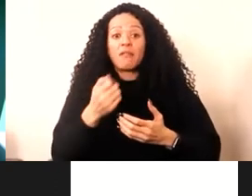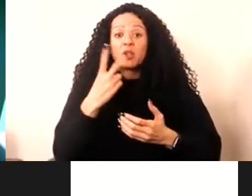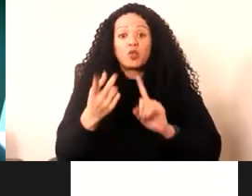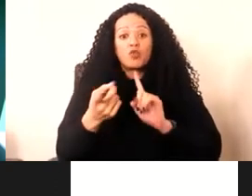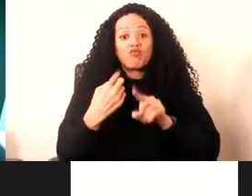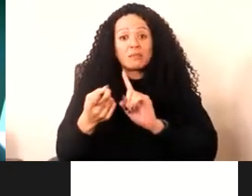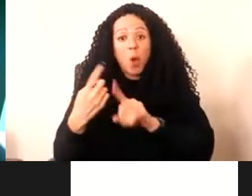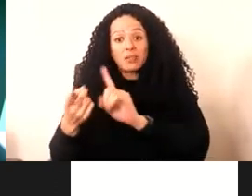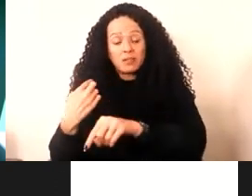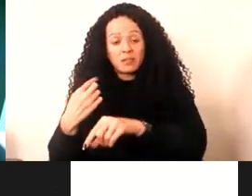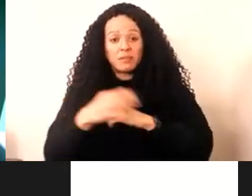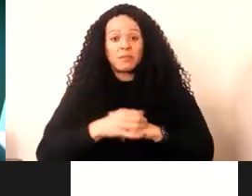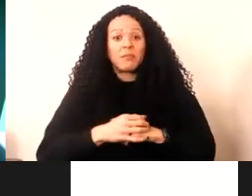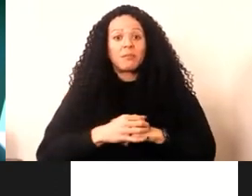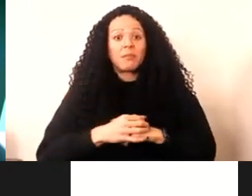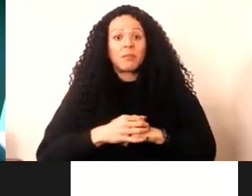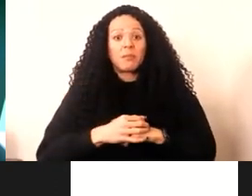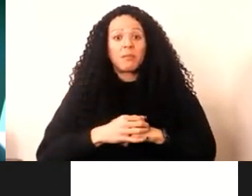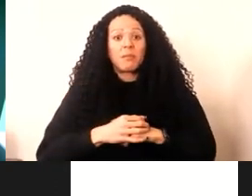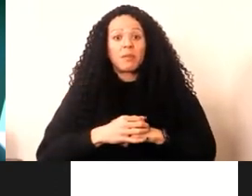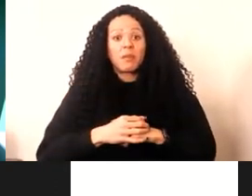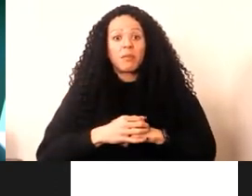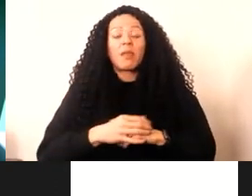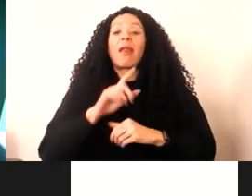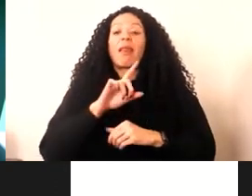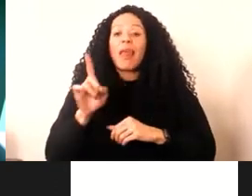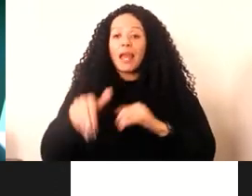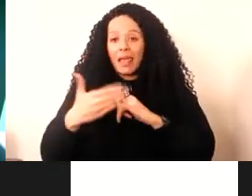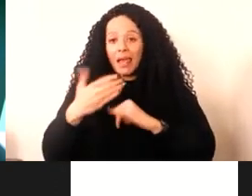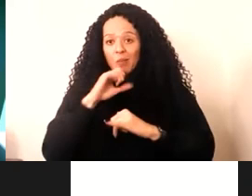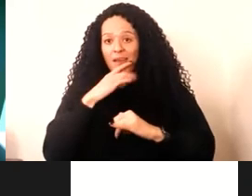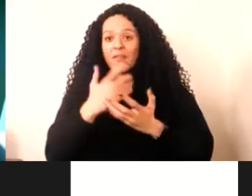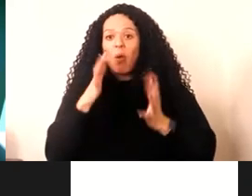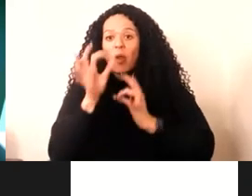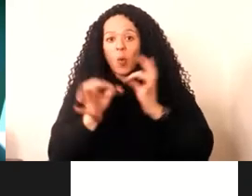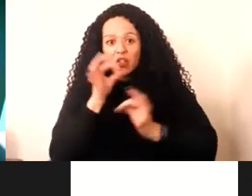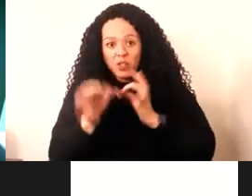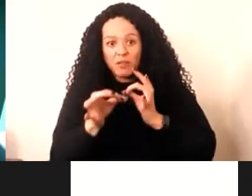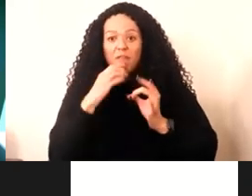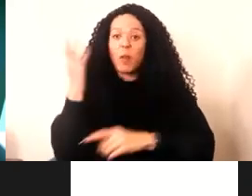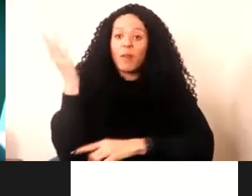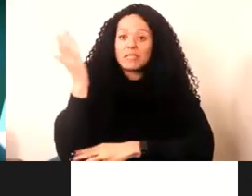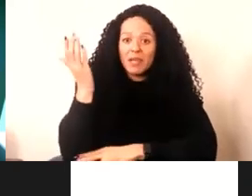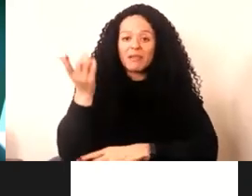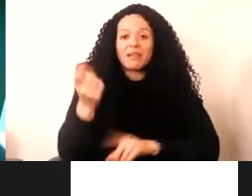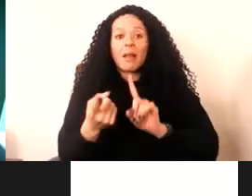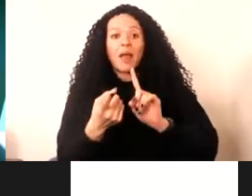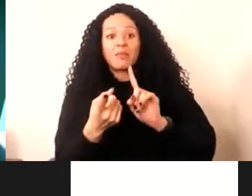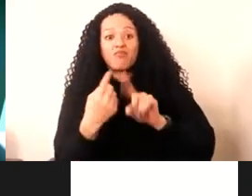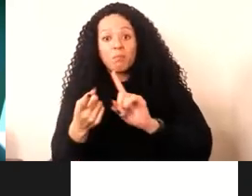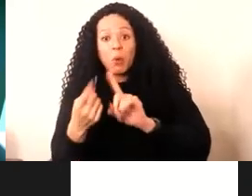and then we will have all the questions for the speakers and the responses to the research